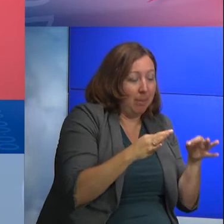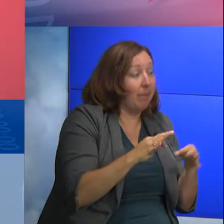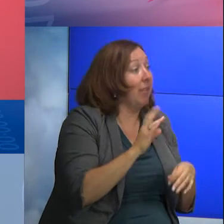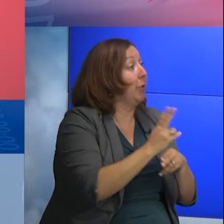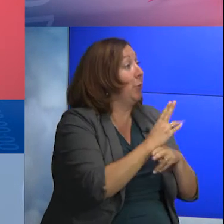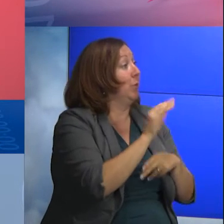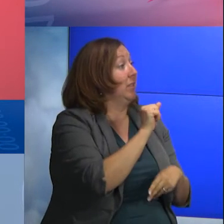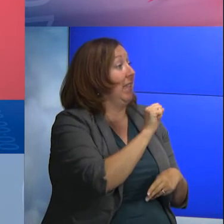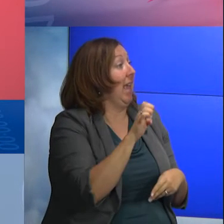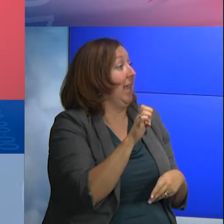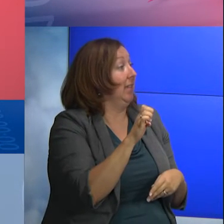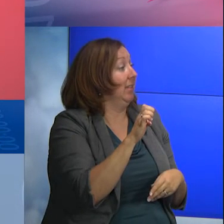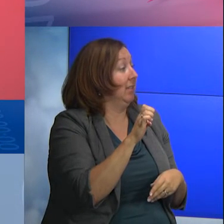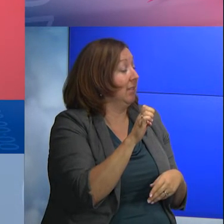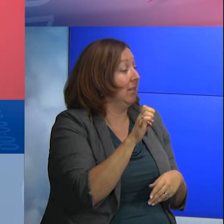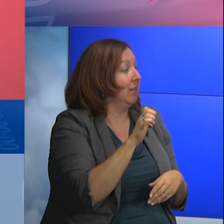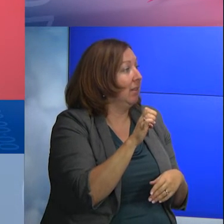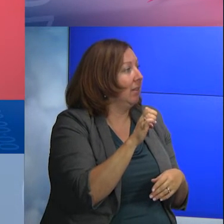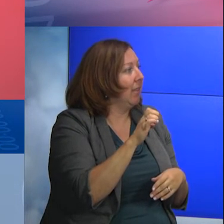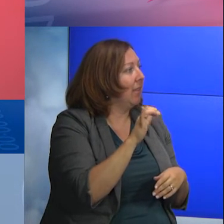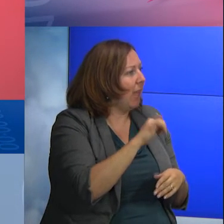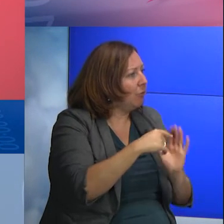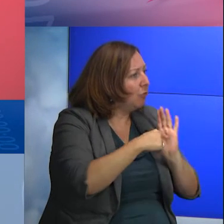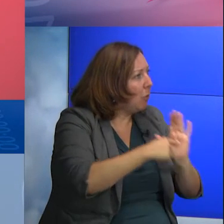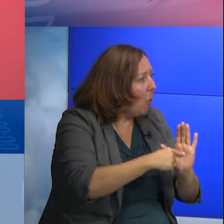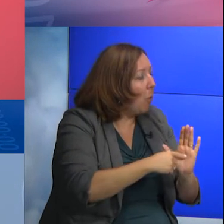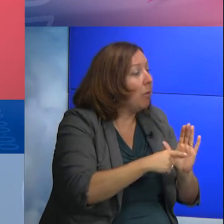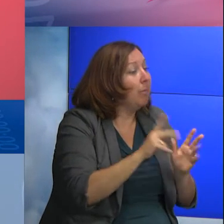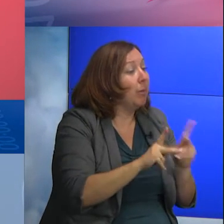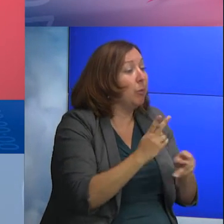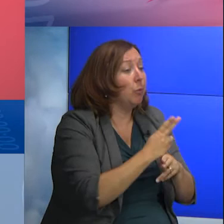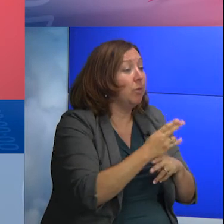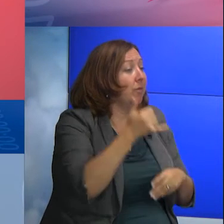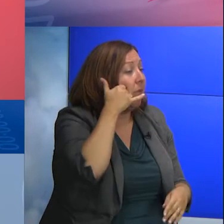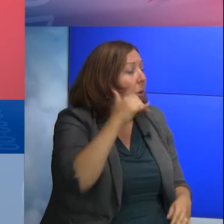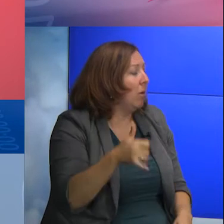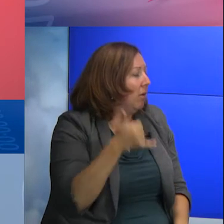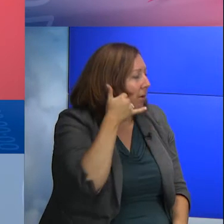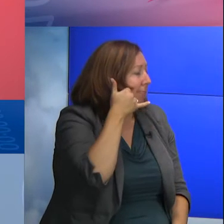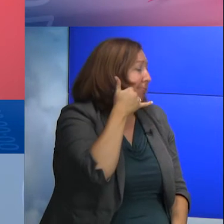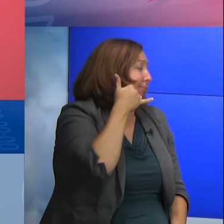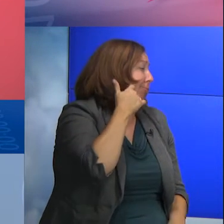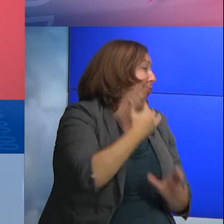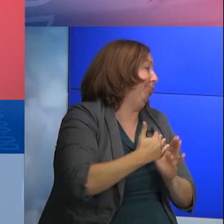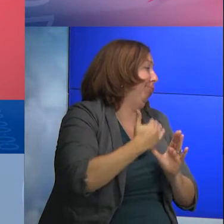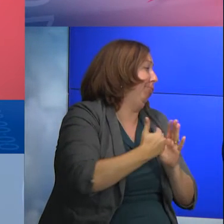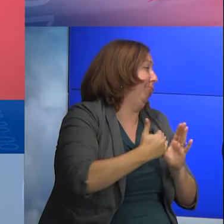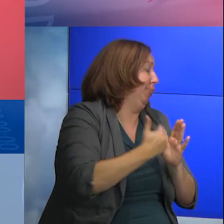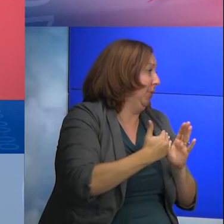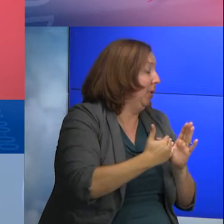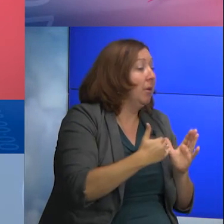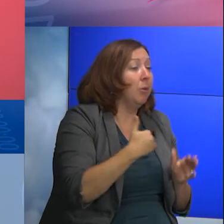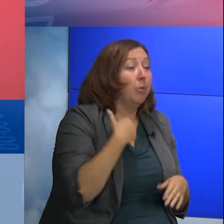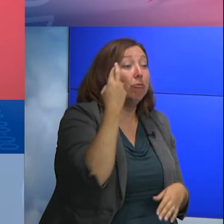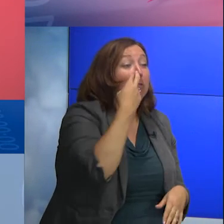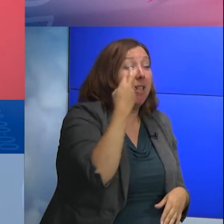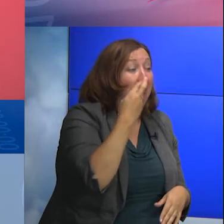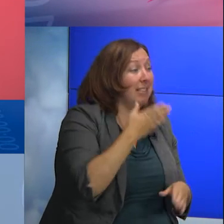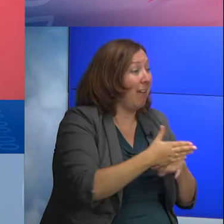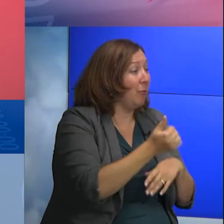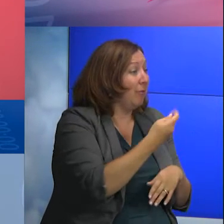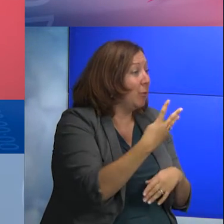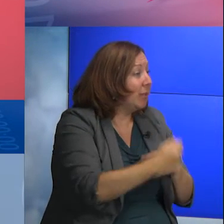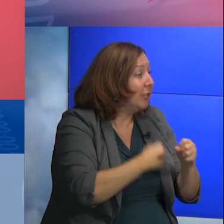was a buzzing in the phone and over a period of a few years and lots of testing and research, it was a relatively simple solution